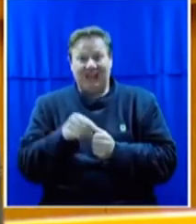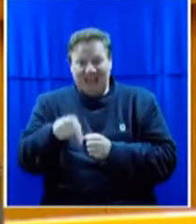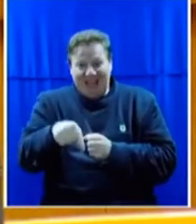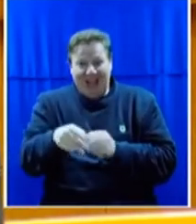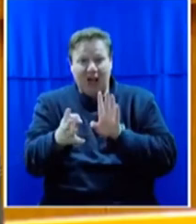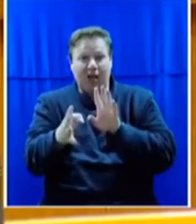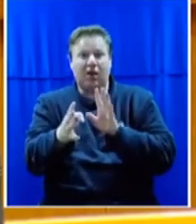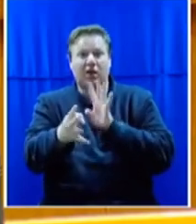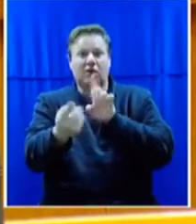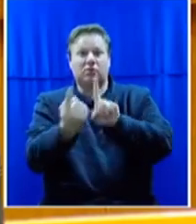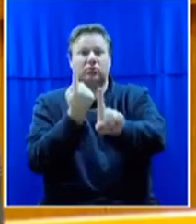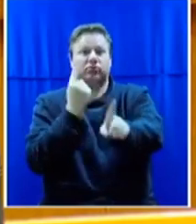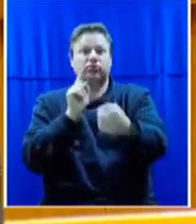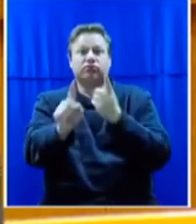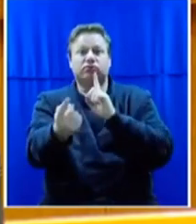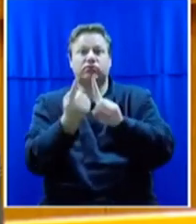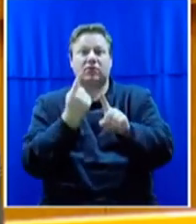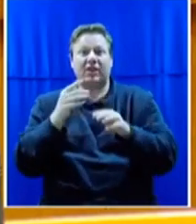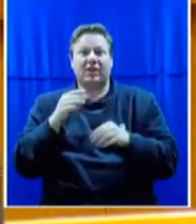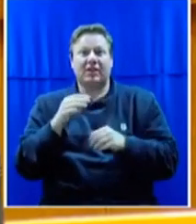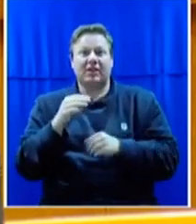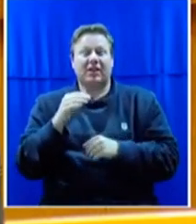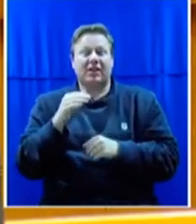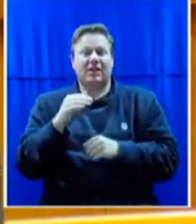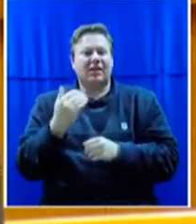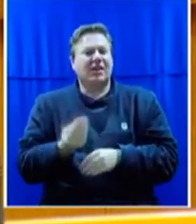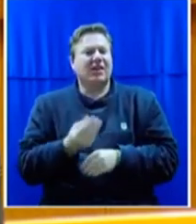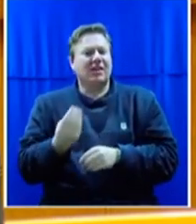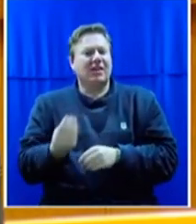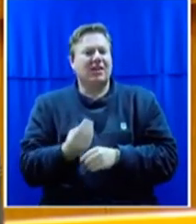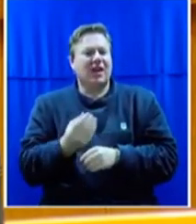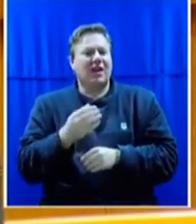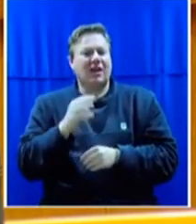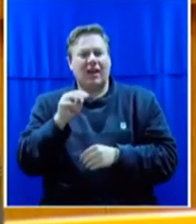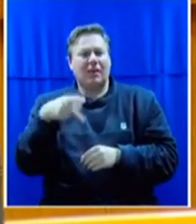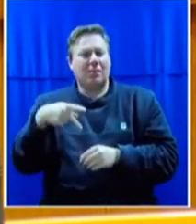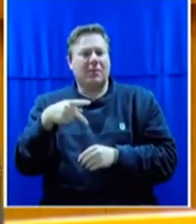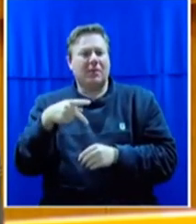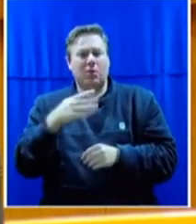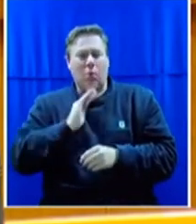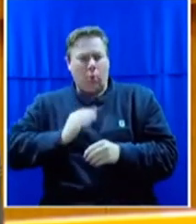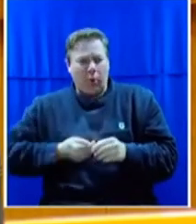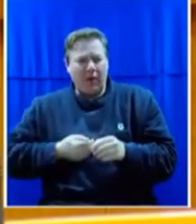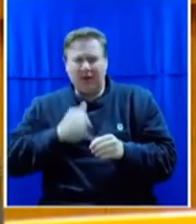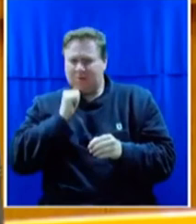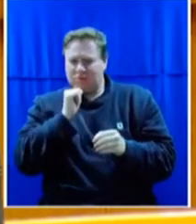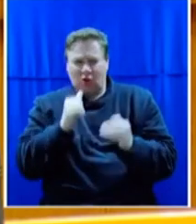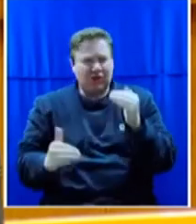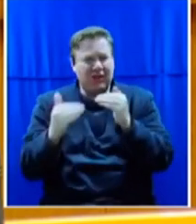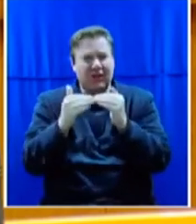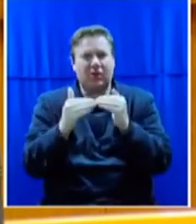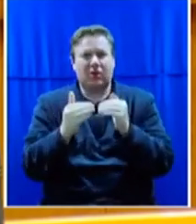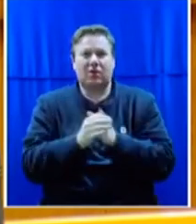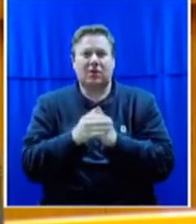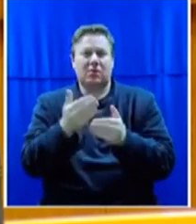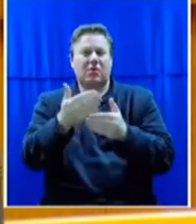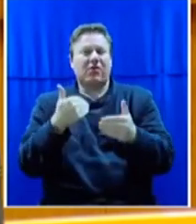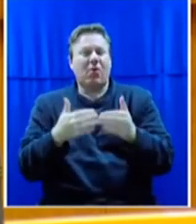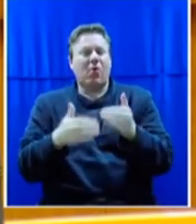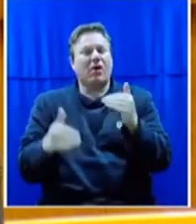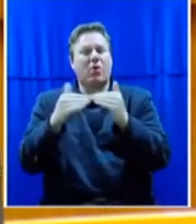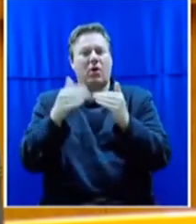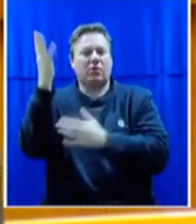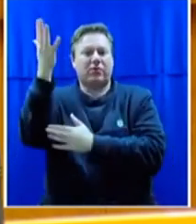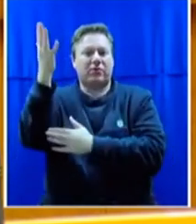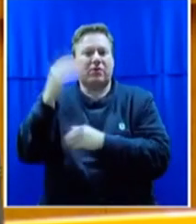as a young MP who happens to be a woman, I am not equal. Before we preach about equality, let